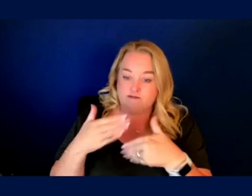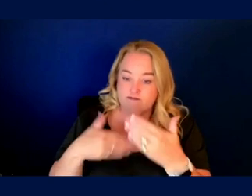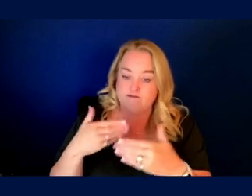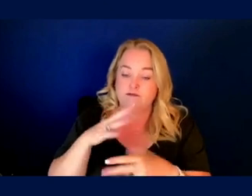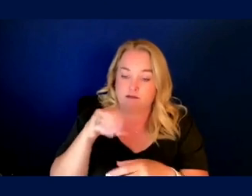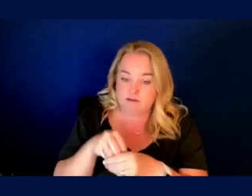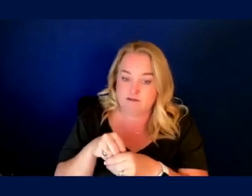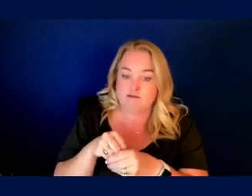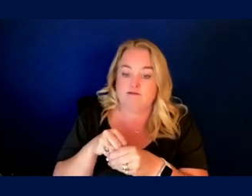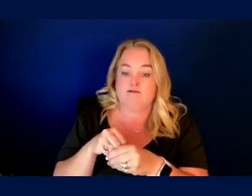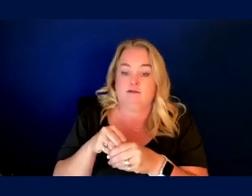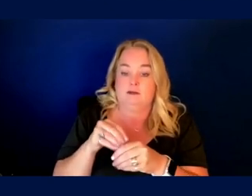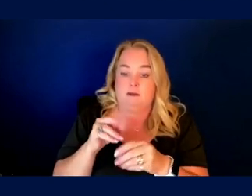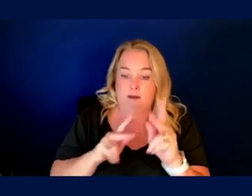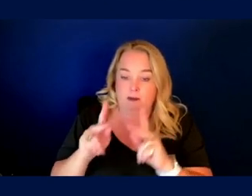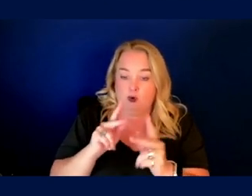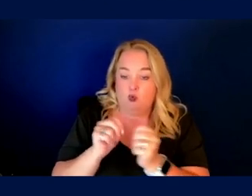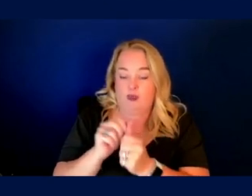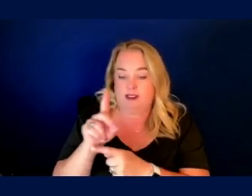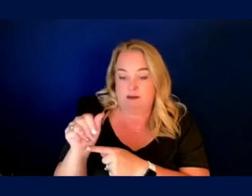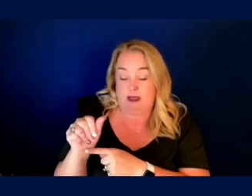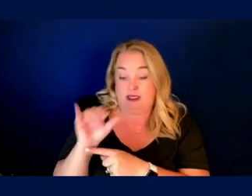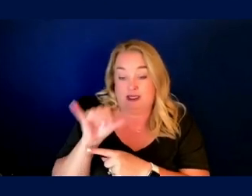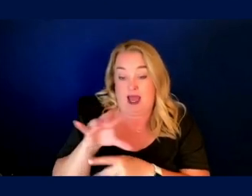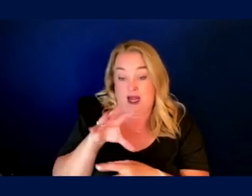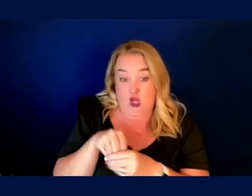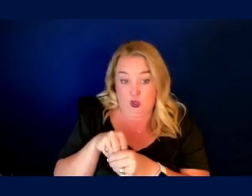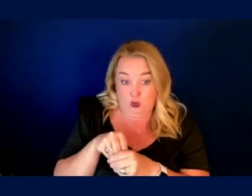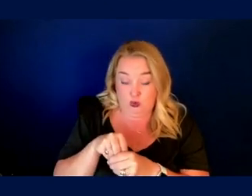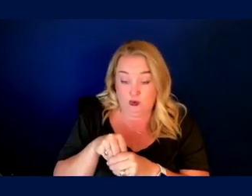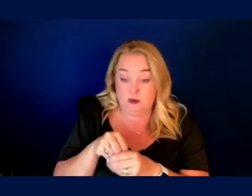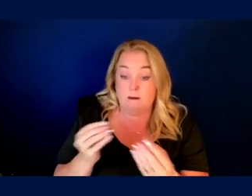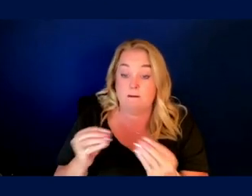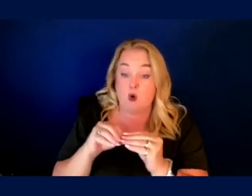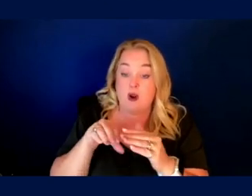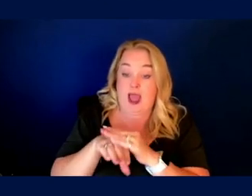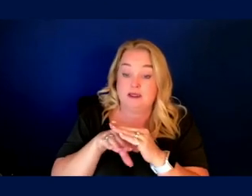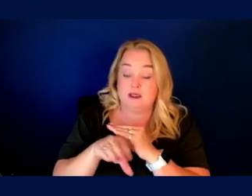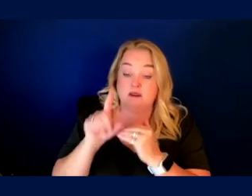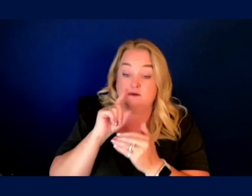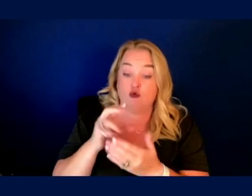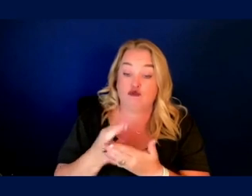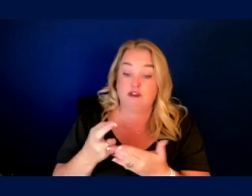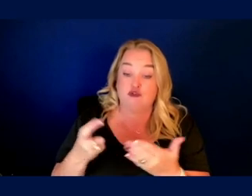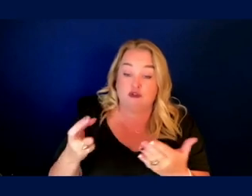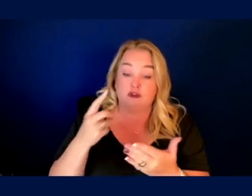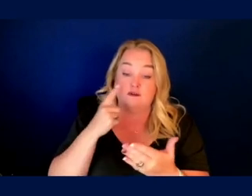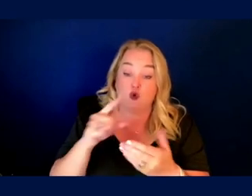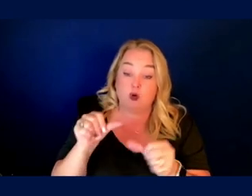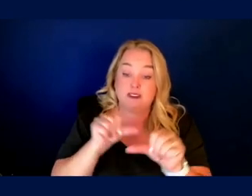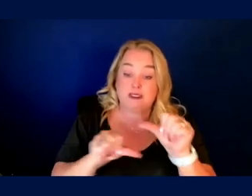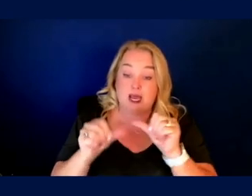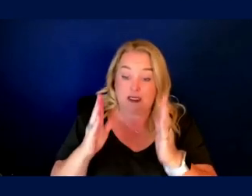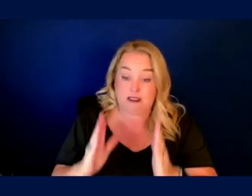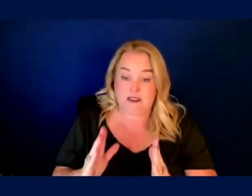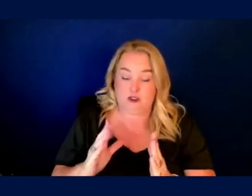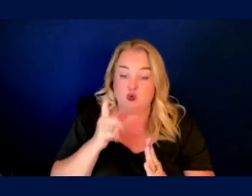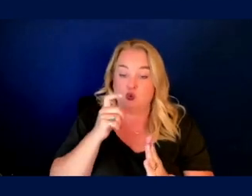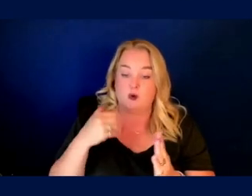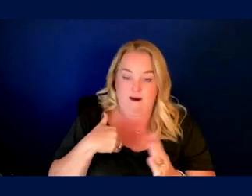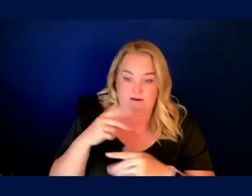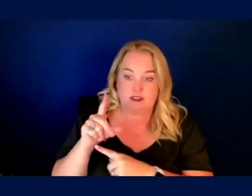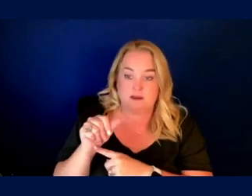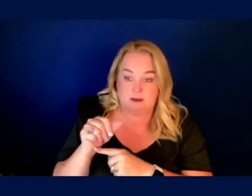of people with disabilities. This includes, by the way, increasing access to resources for scientists with disabilities.